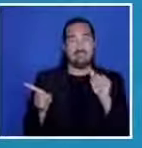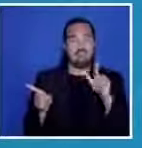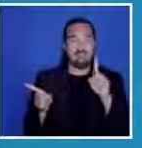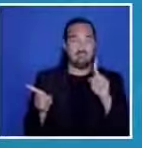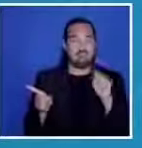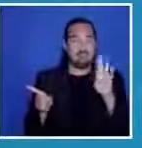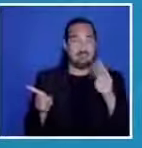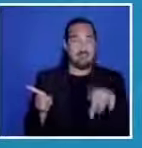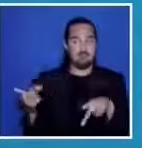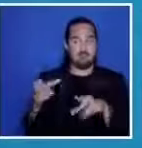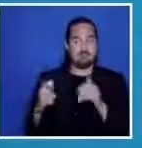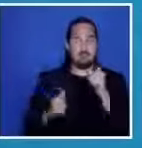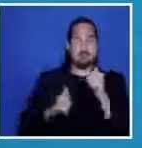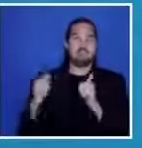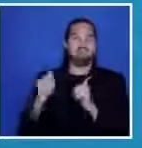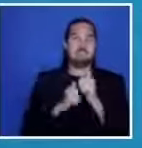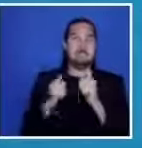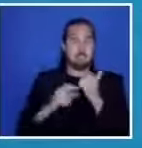Well